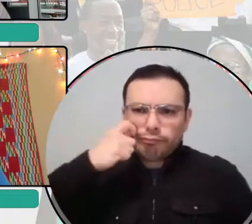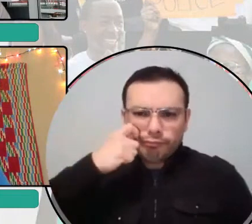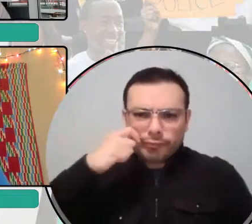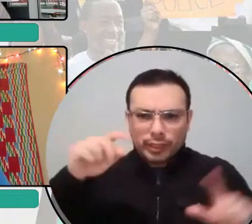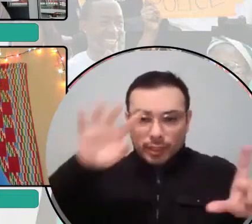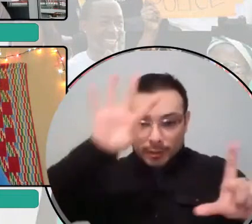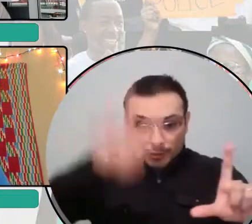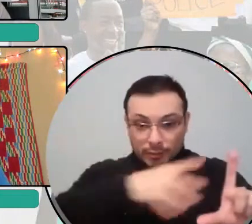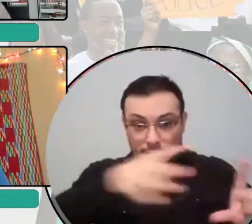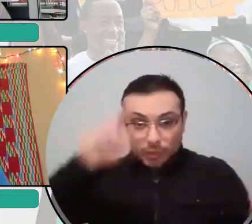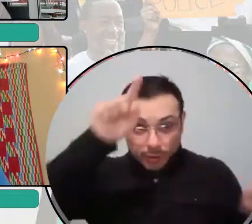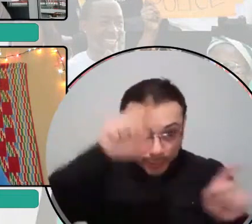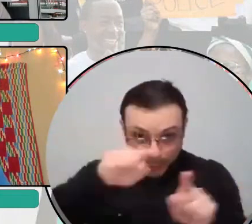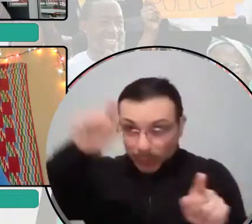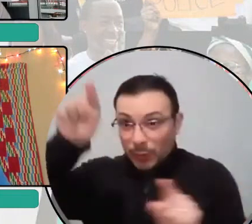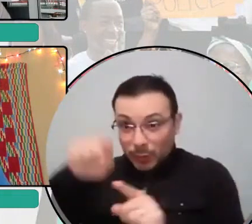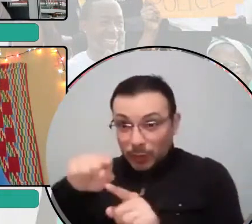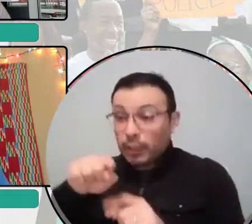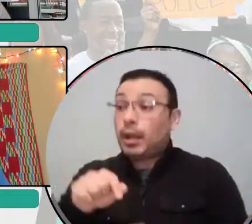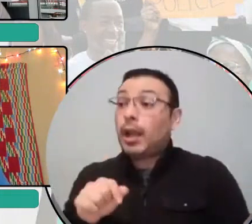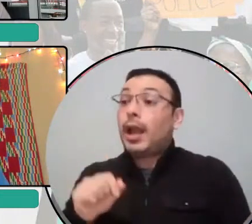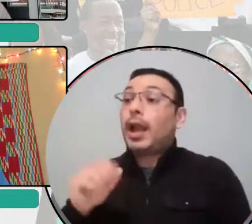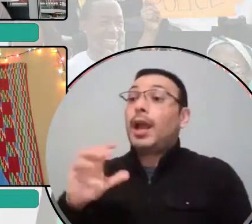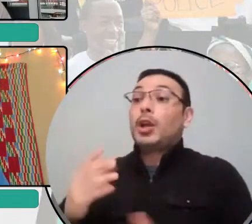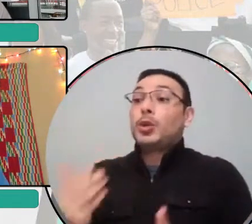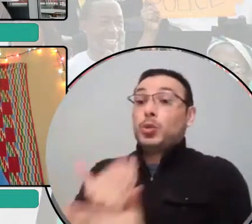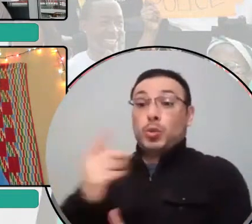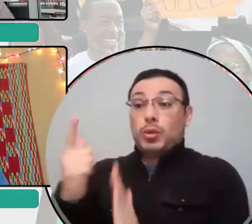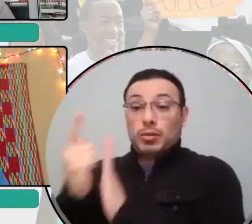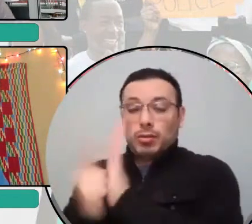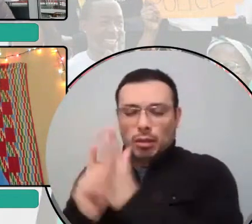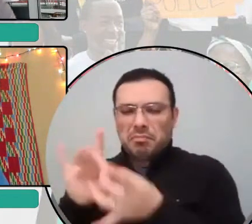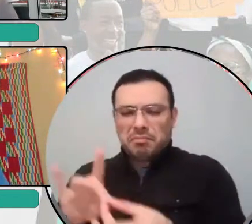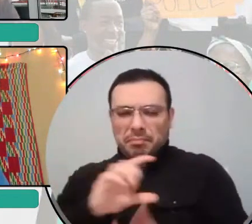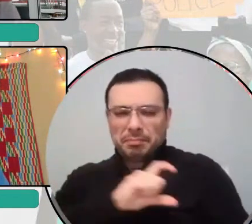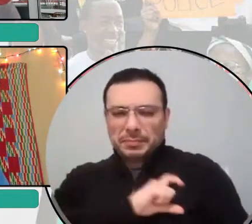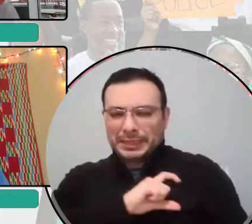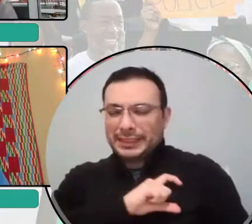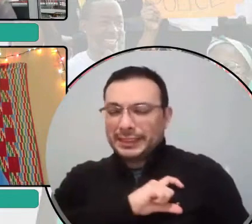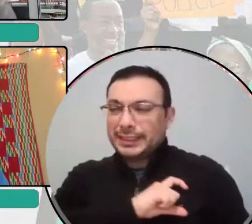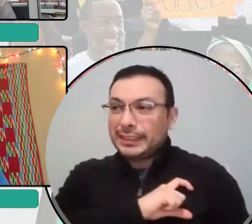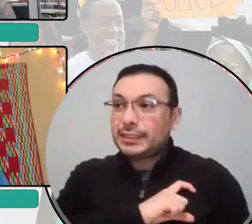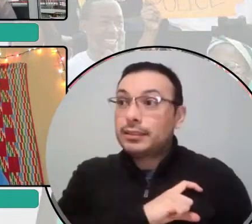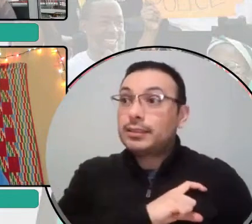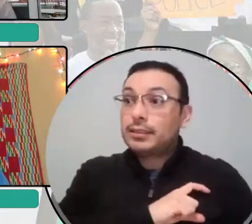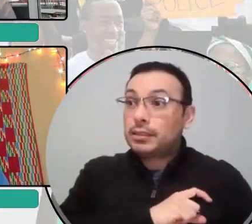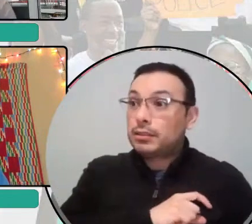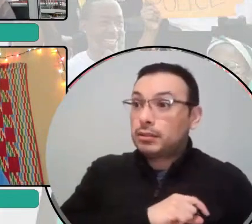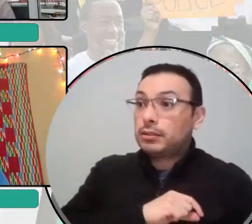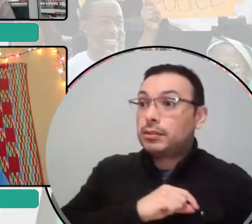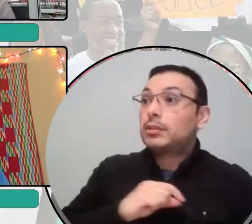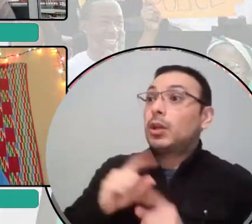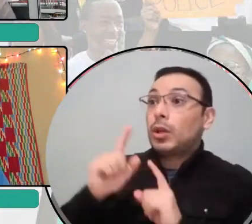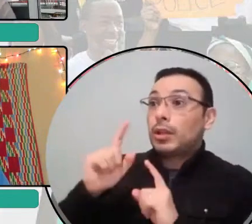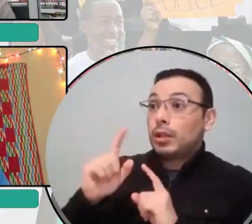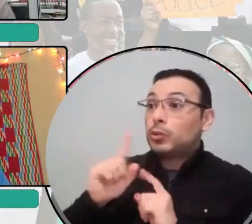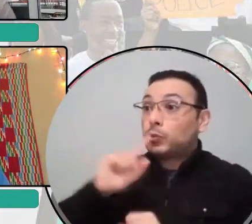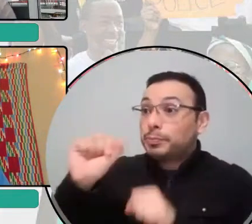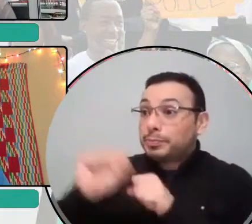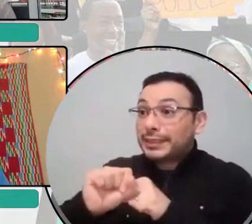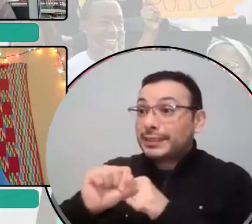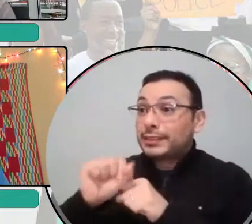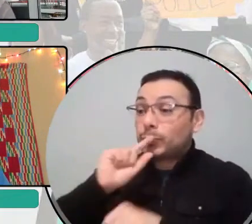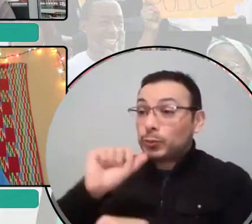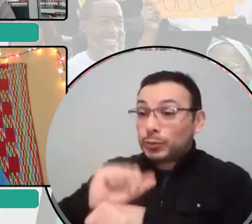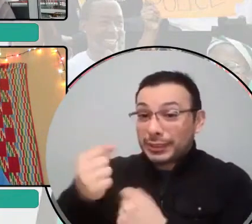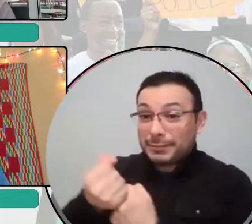if a police reform is moving us towards, um, abolition or if it's just more of the same. And it's, um, it's on